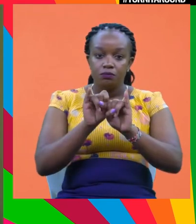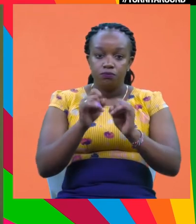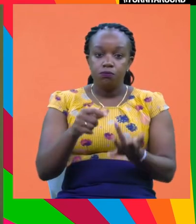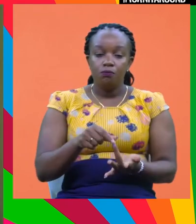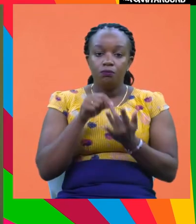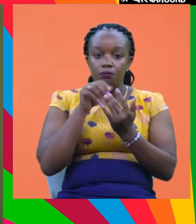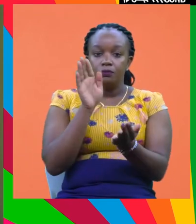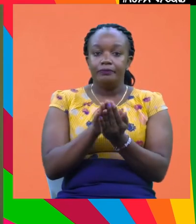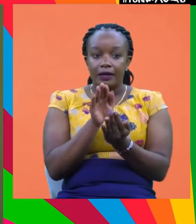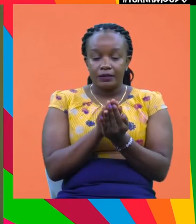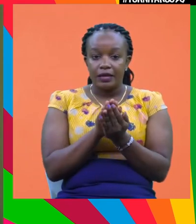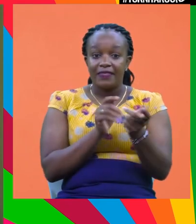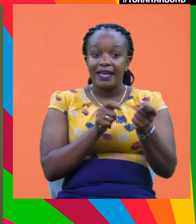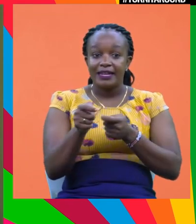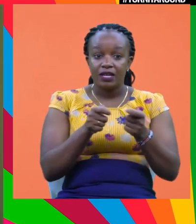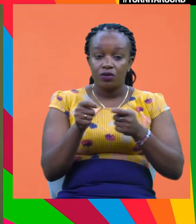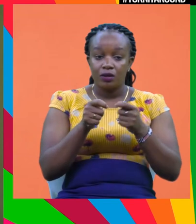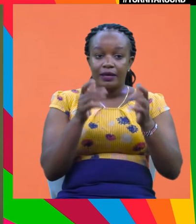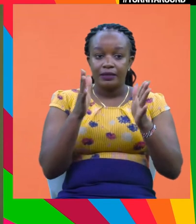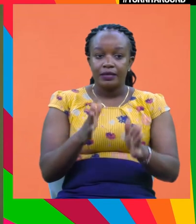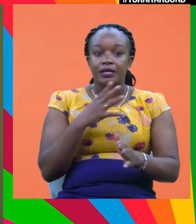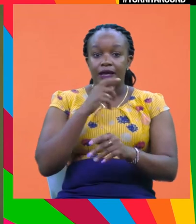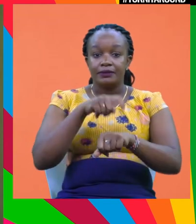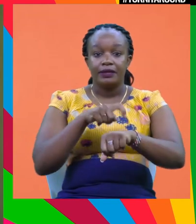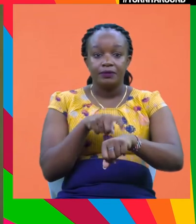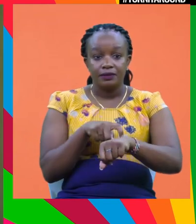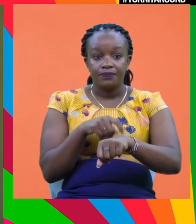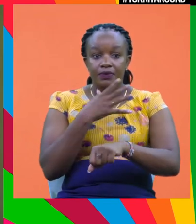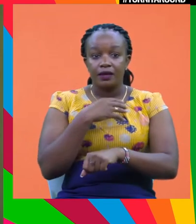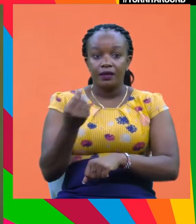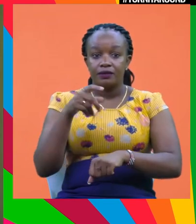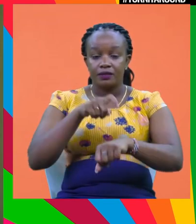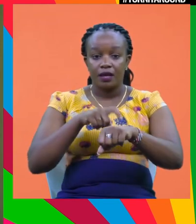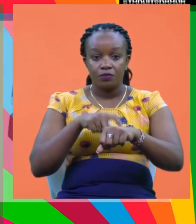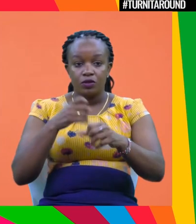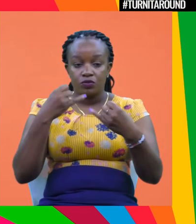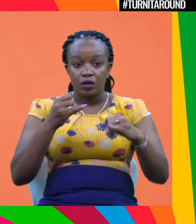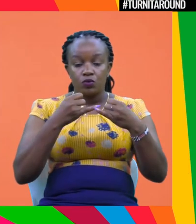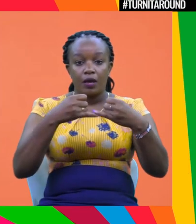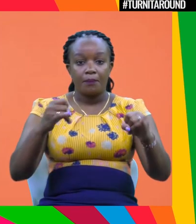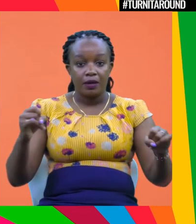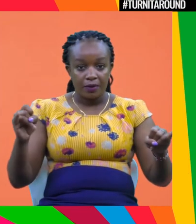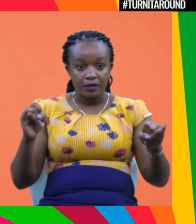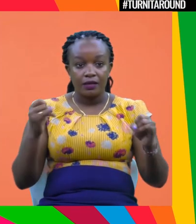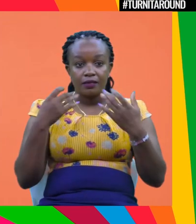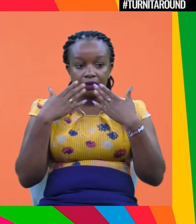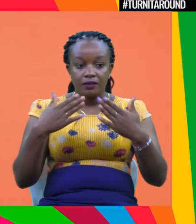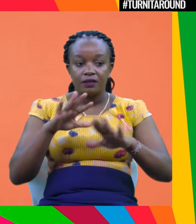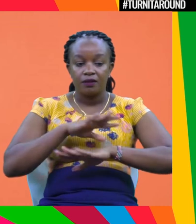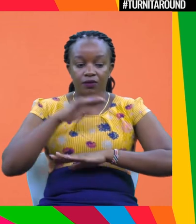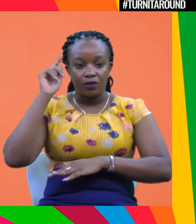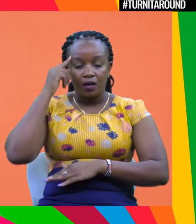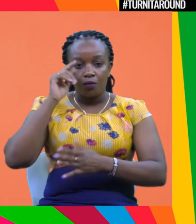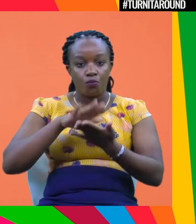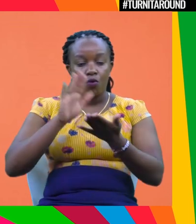regulators around the world are now working on climate stress tests. And once that is implemented, of course, banks then are forced